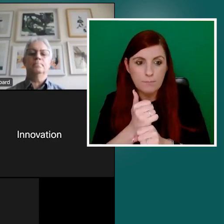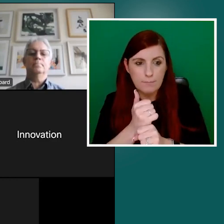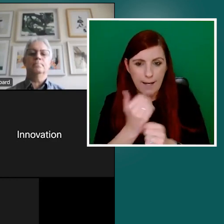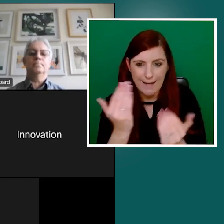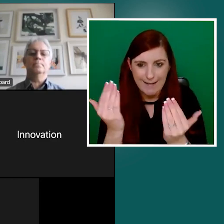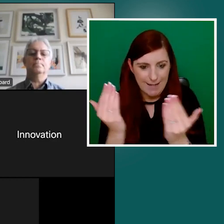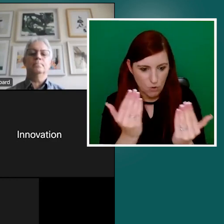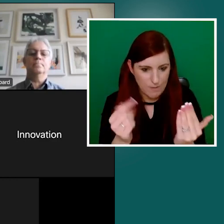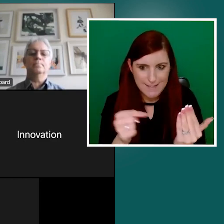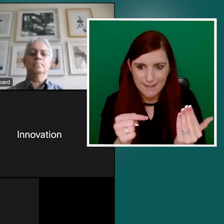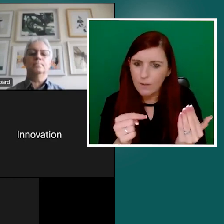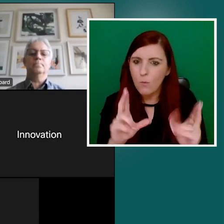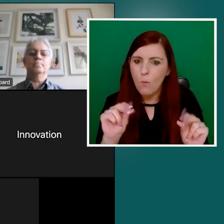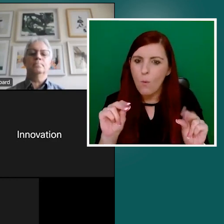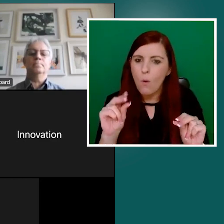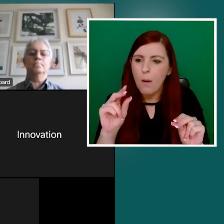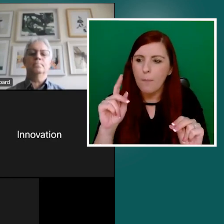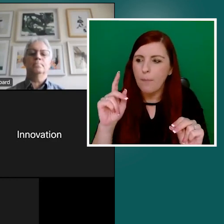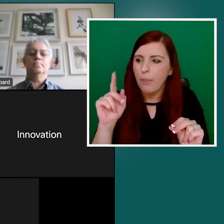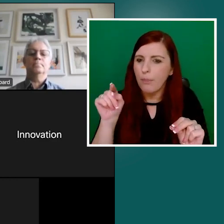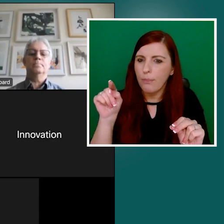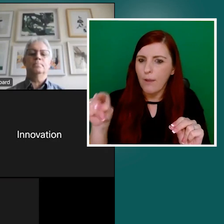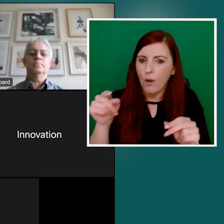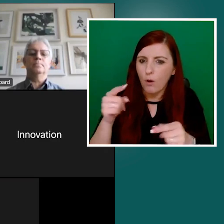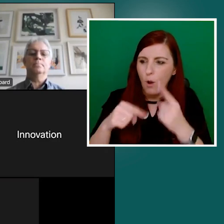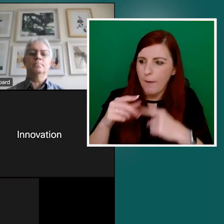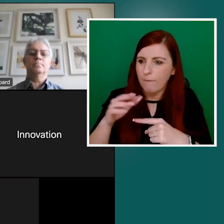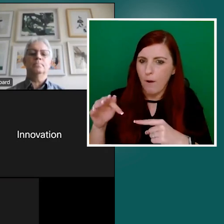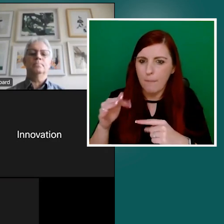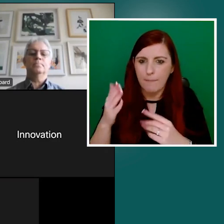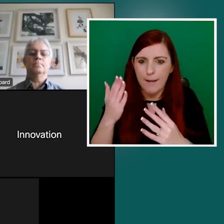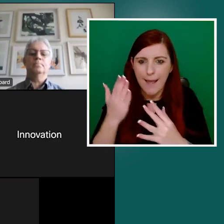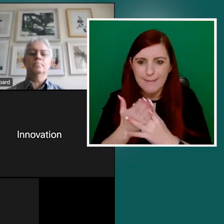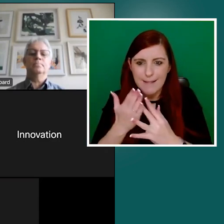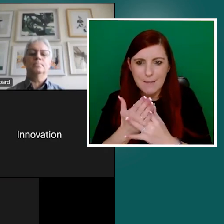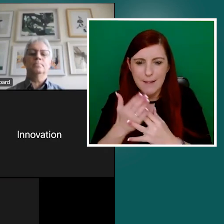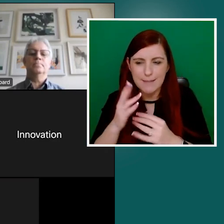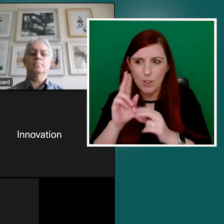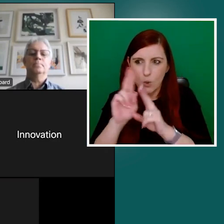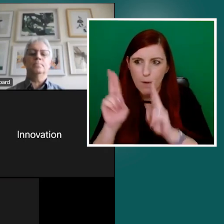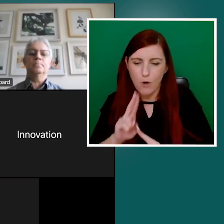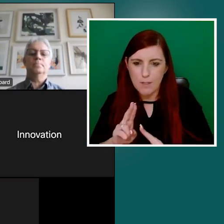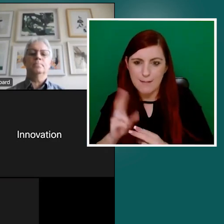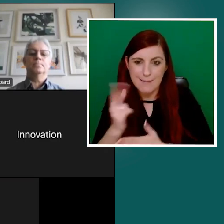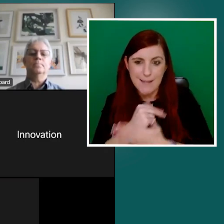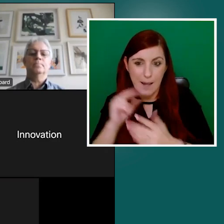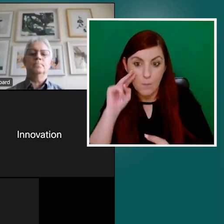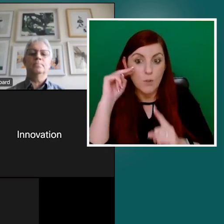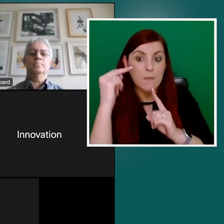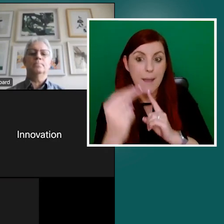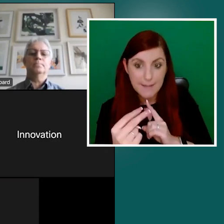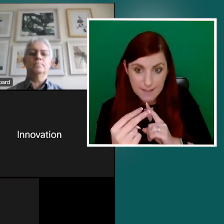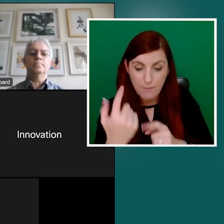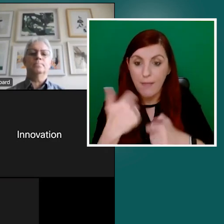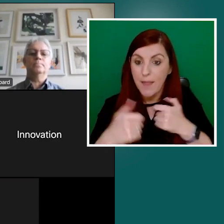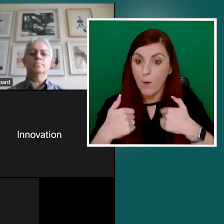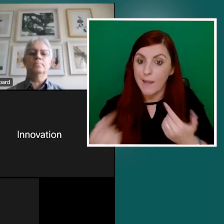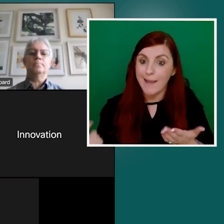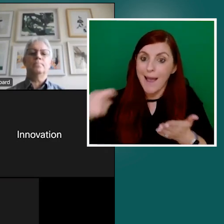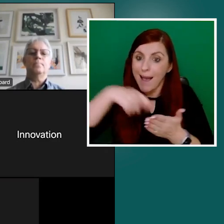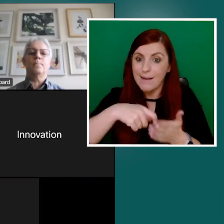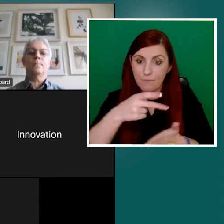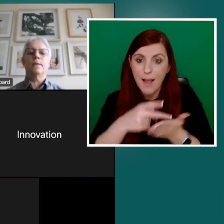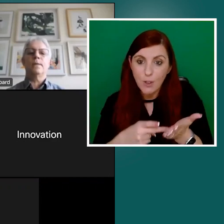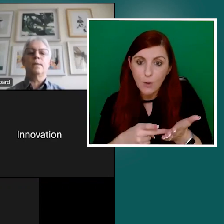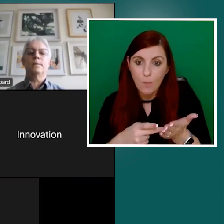it from the accessibility universal design. And we just give a nice was an added value. So by and large, most people